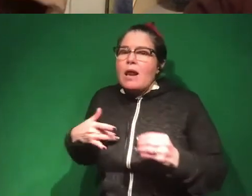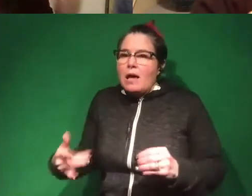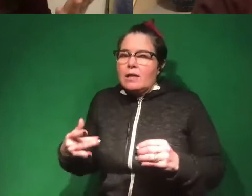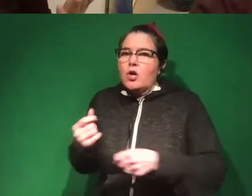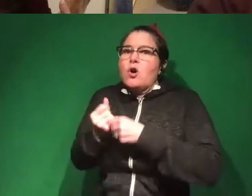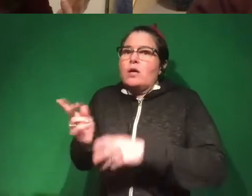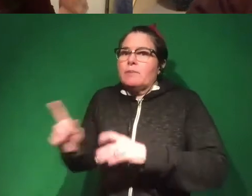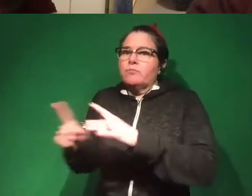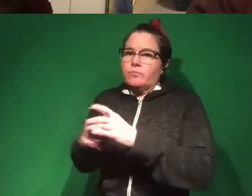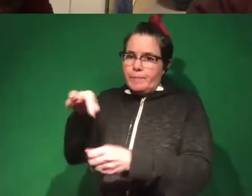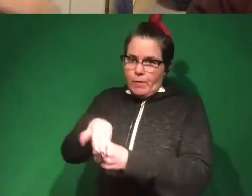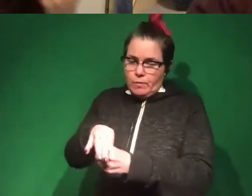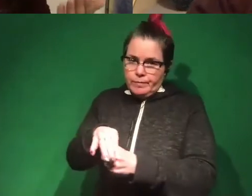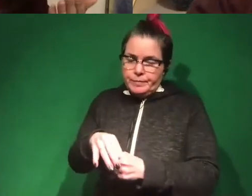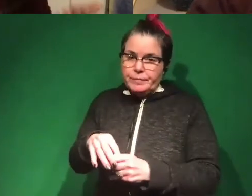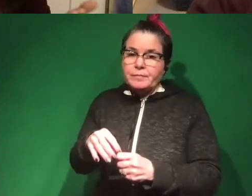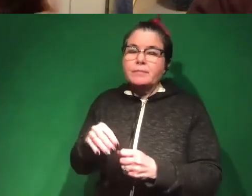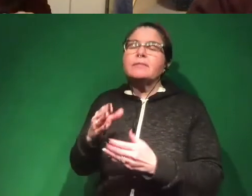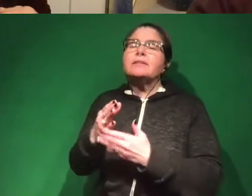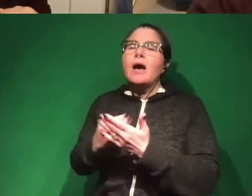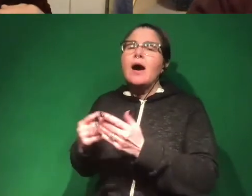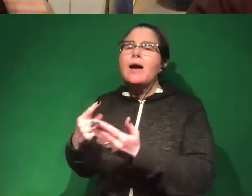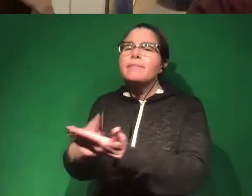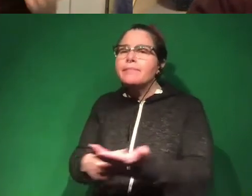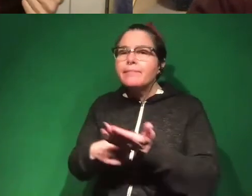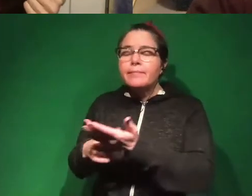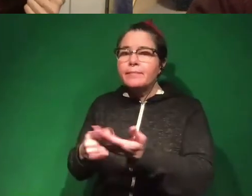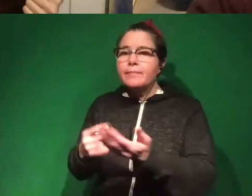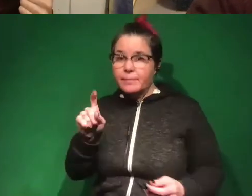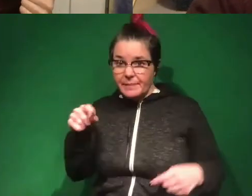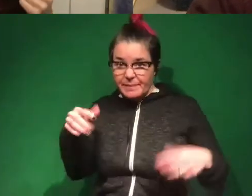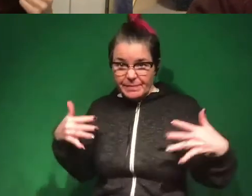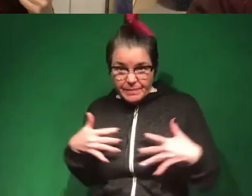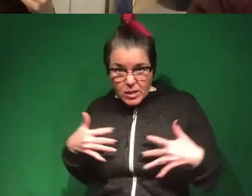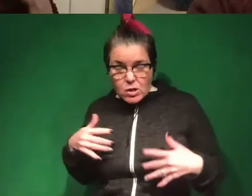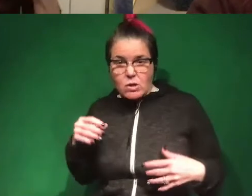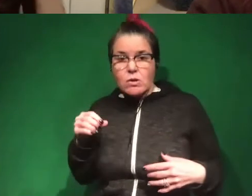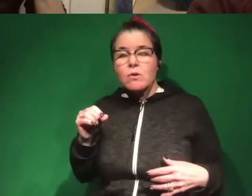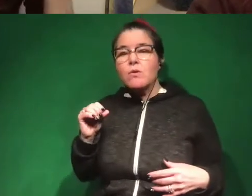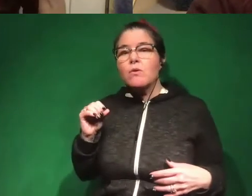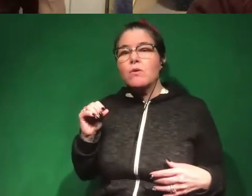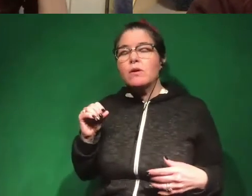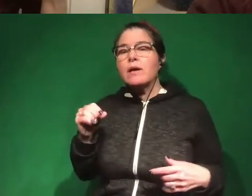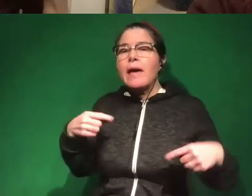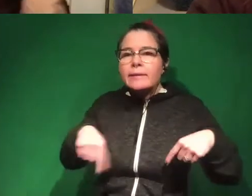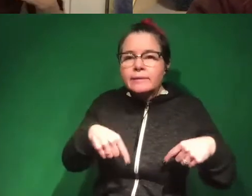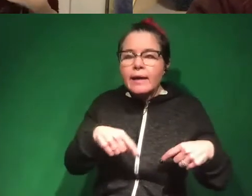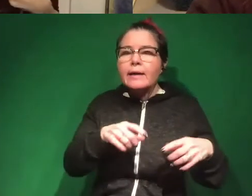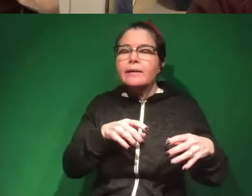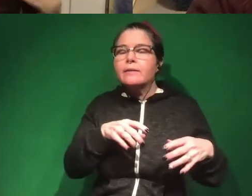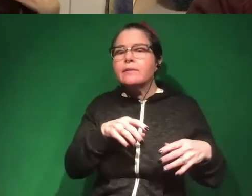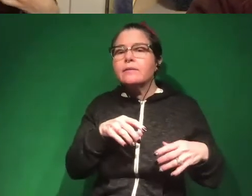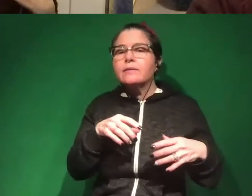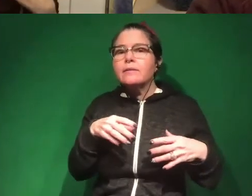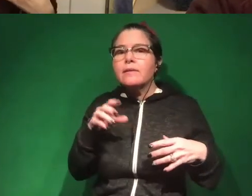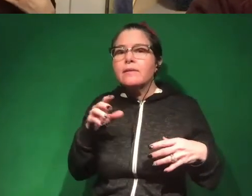people out to vote. And there's some discussion now about whether it's fear or fear, anxiety, or, you know, kind